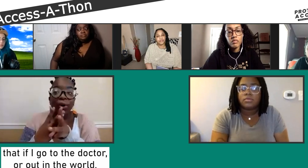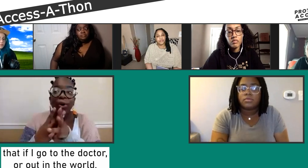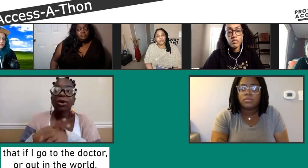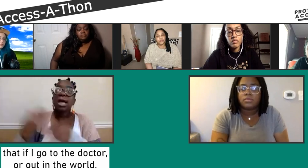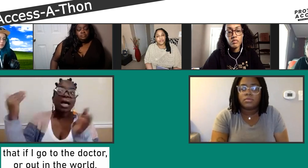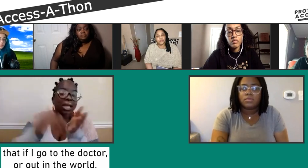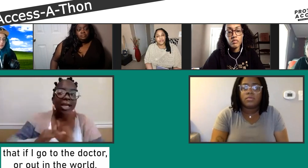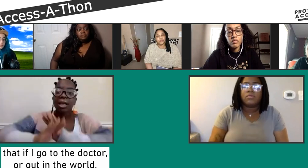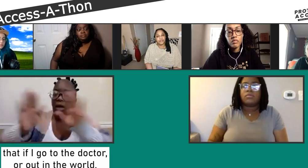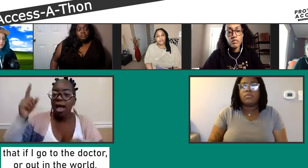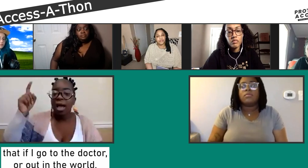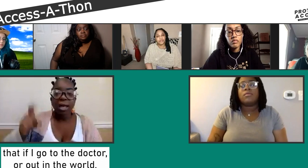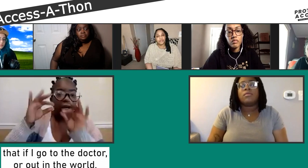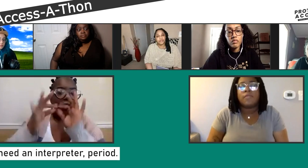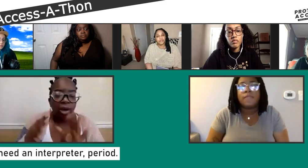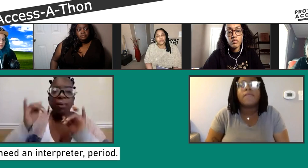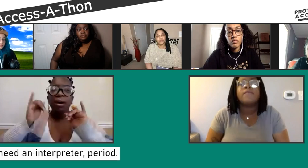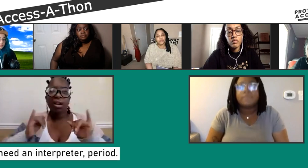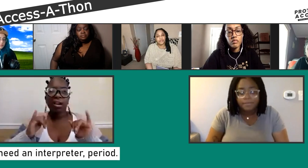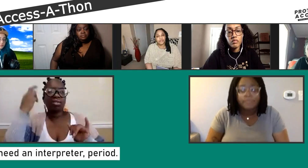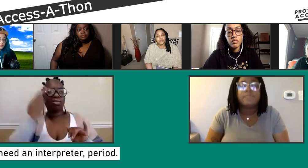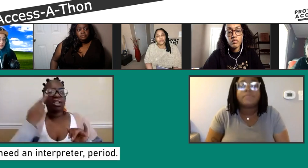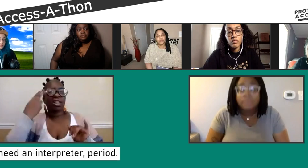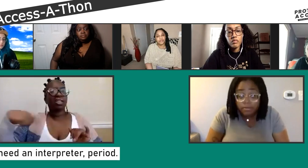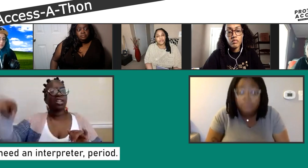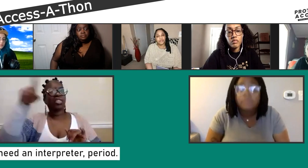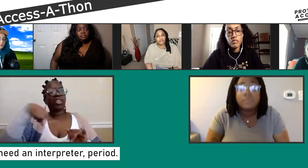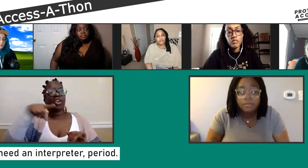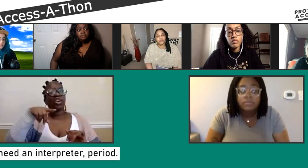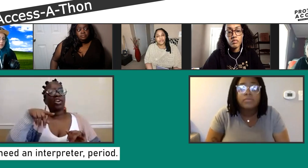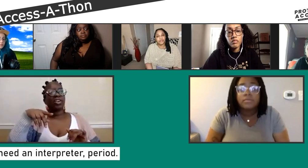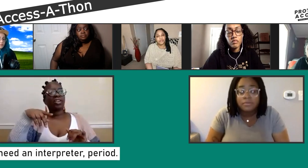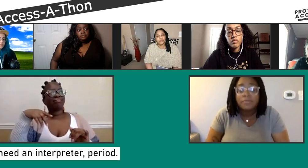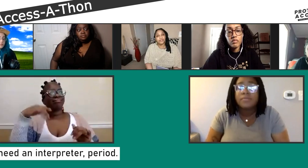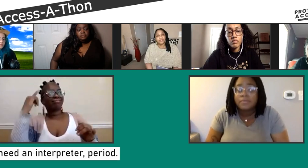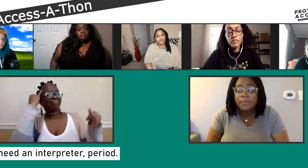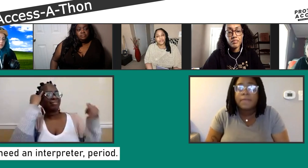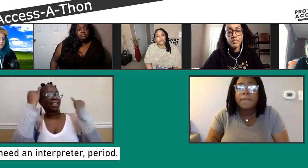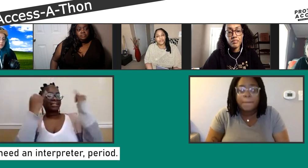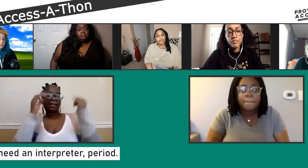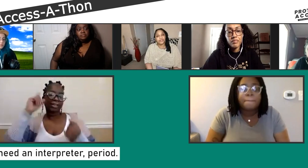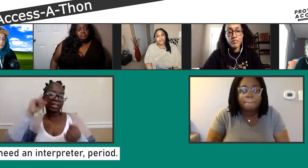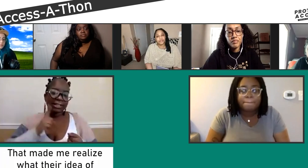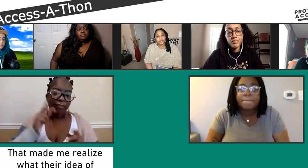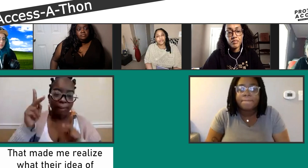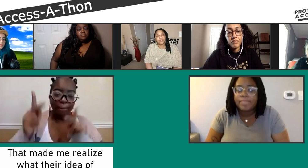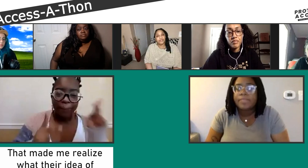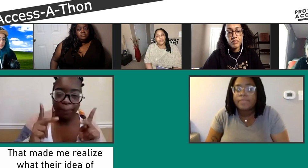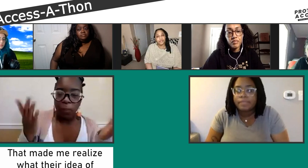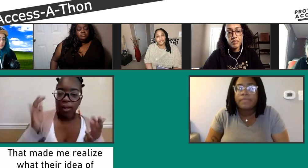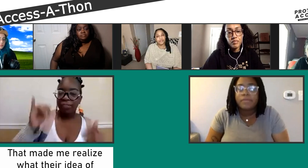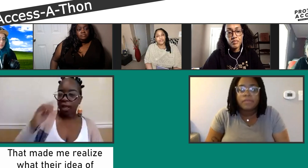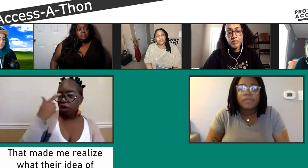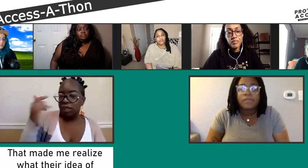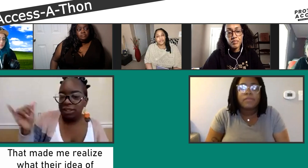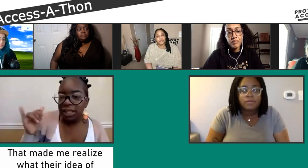family, to doctors, to the world. Again, I mean, I need an interpreter, right? There has to be some kind of equivalency.